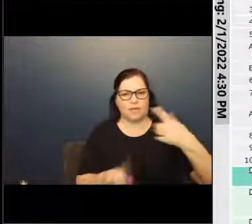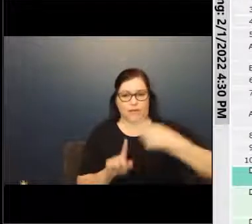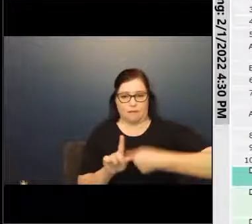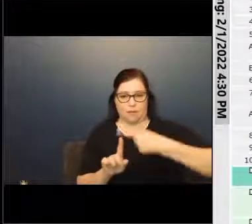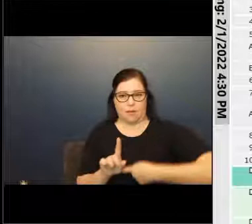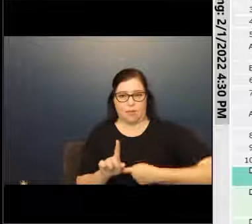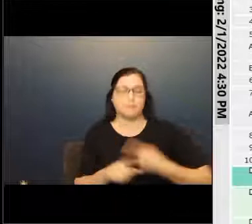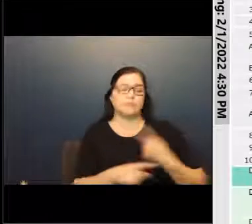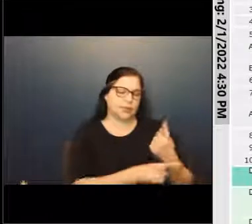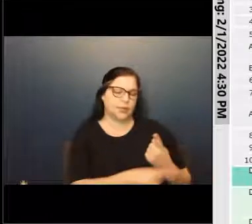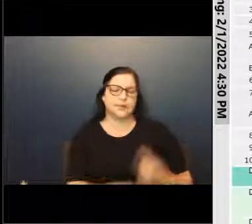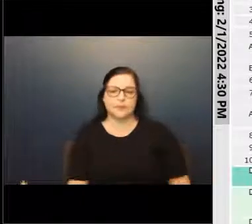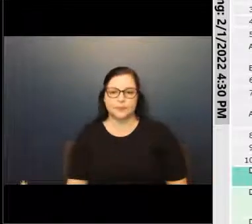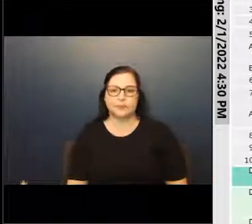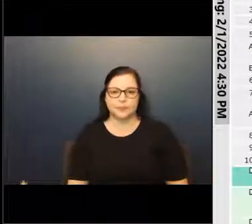That is correct.